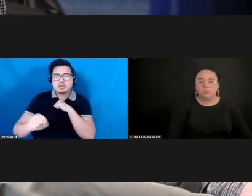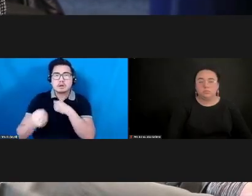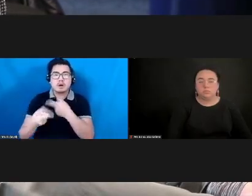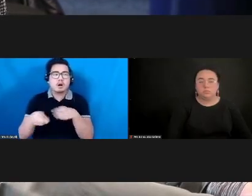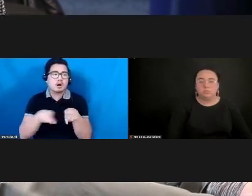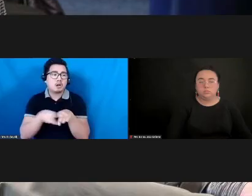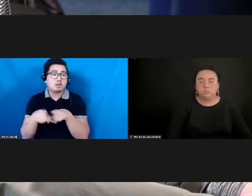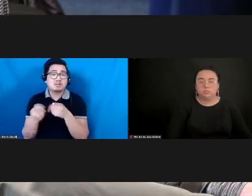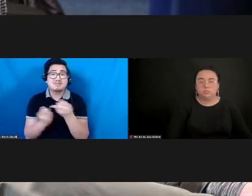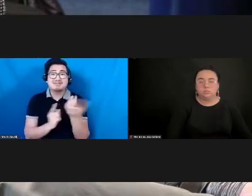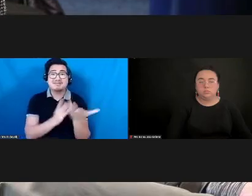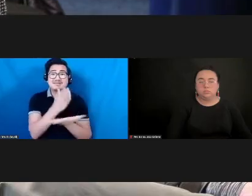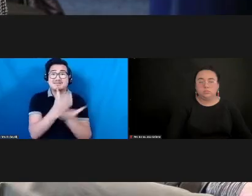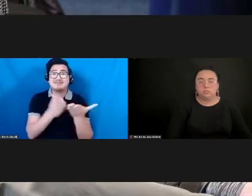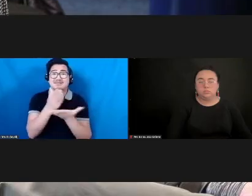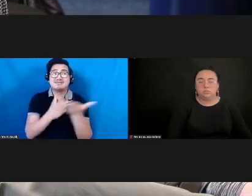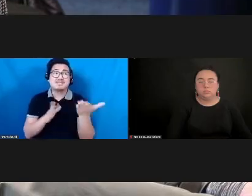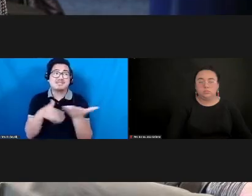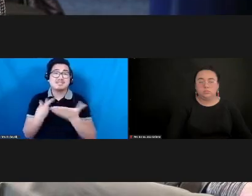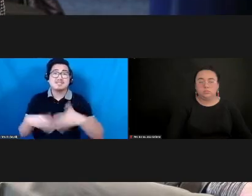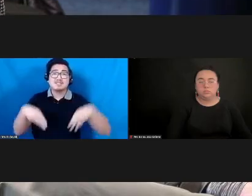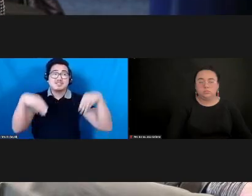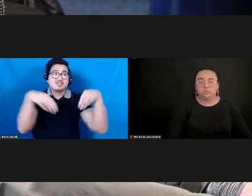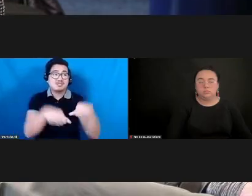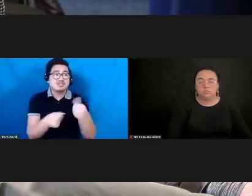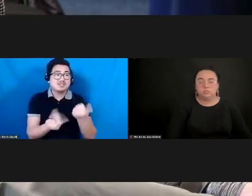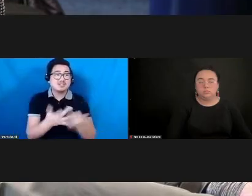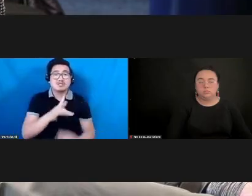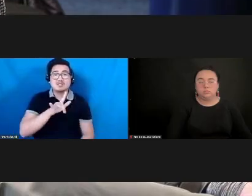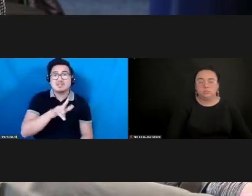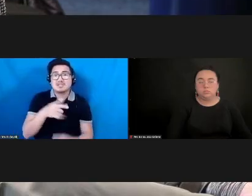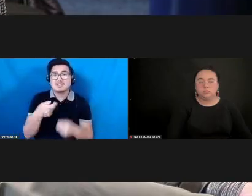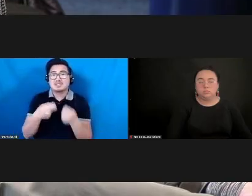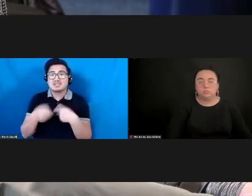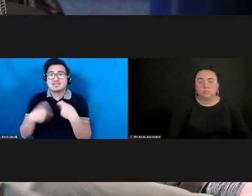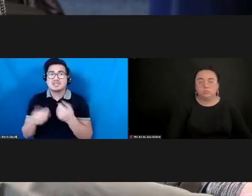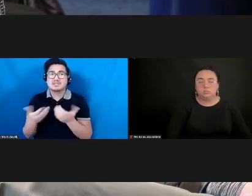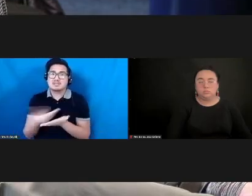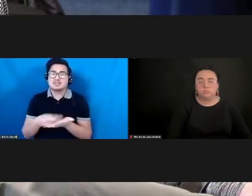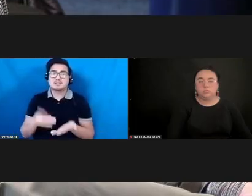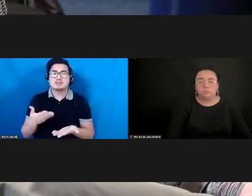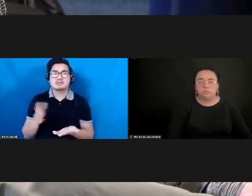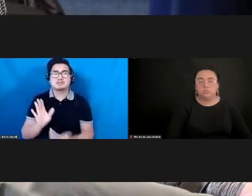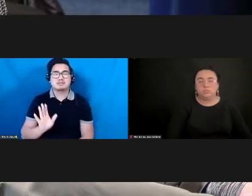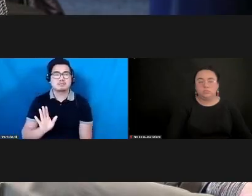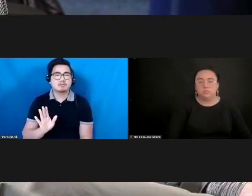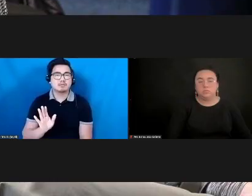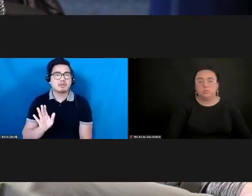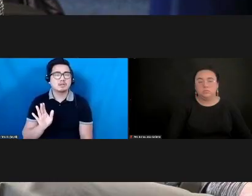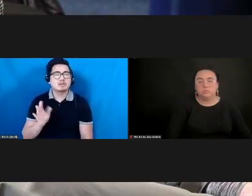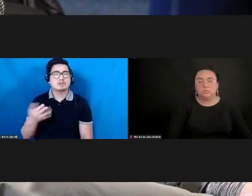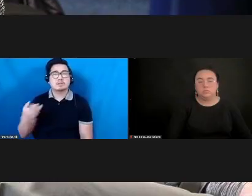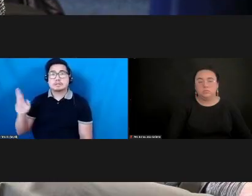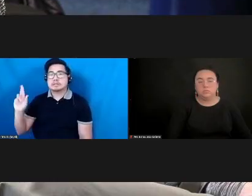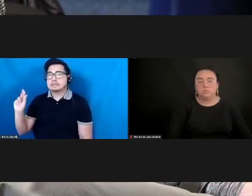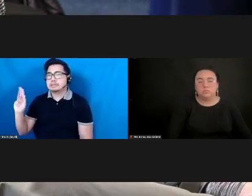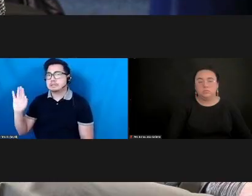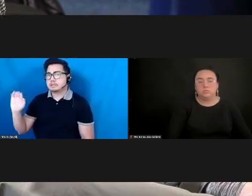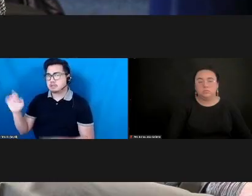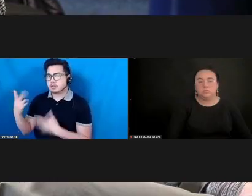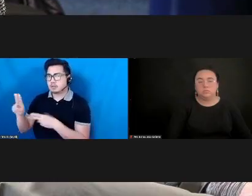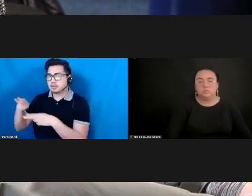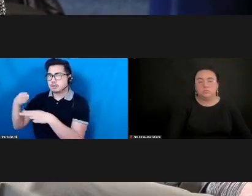on plane fares rather than on salaries. Is to the point that Roya brought up, and I think about it a lot